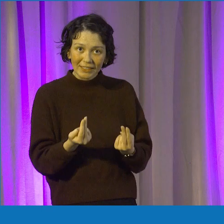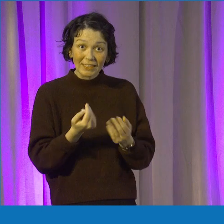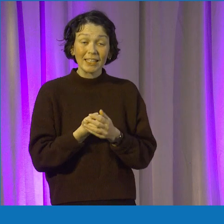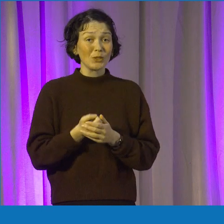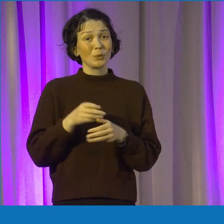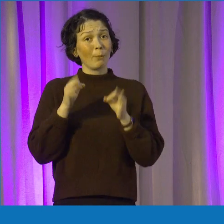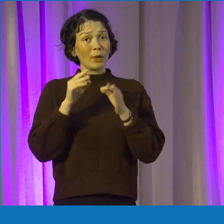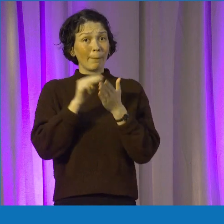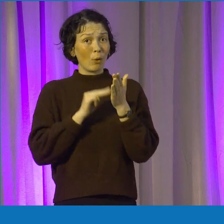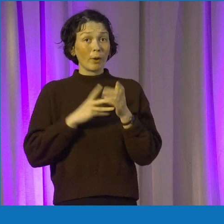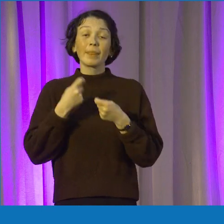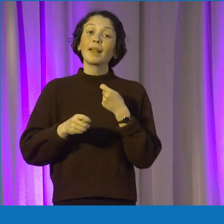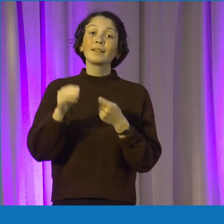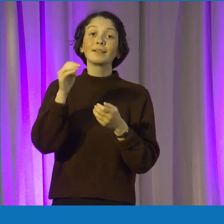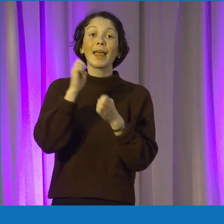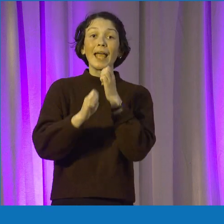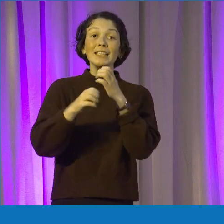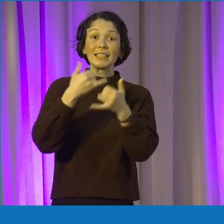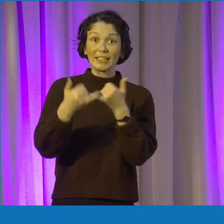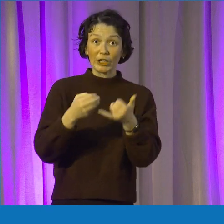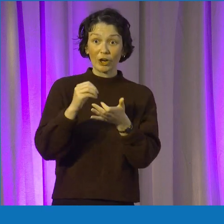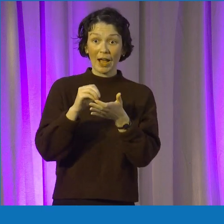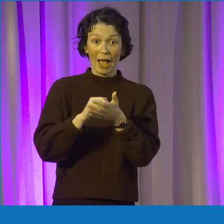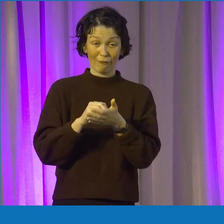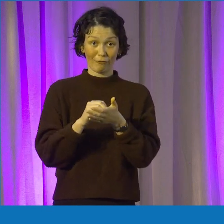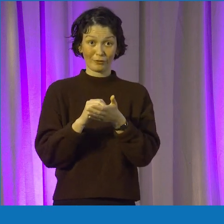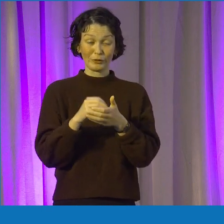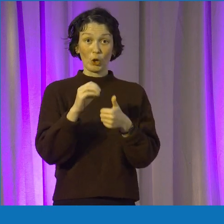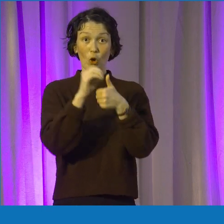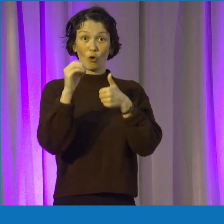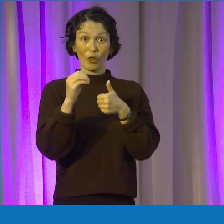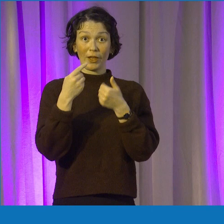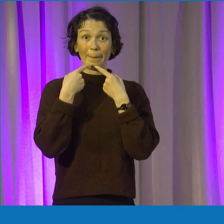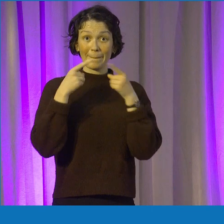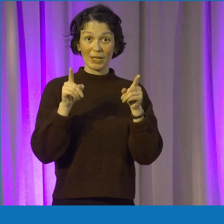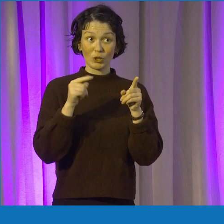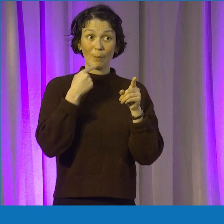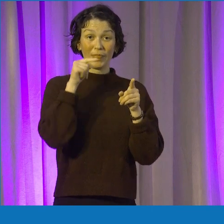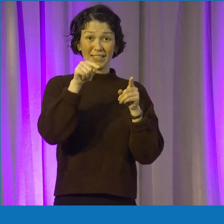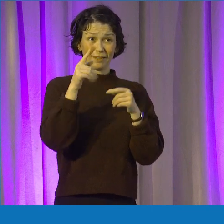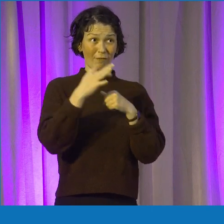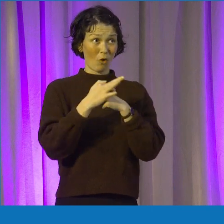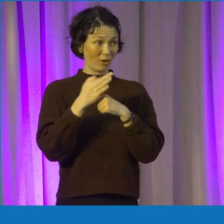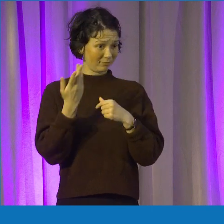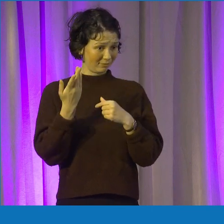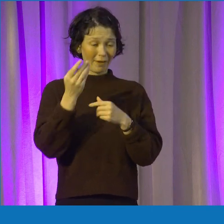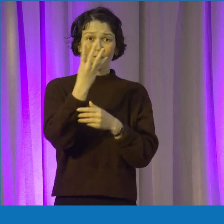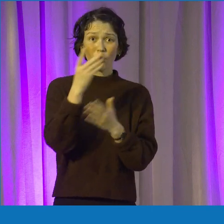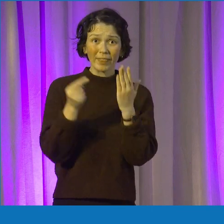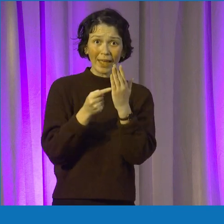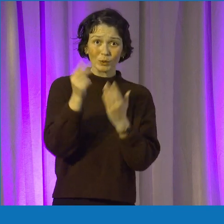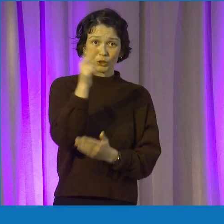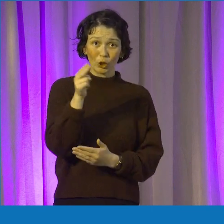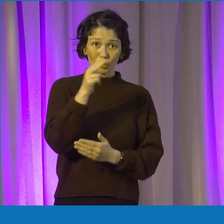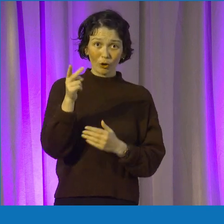end of the year, you get a chance to pitch again for up to 4,000 euro in funding. You get 4,000 euro for first place,